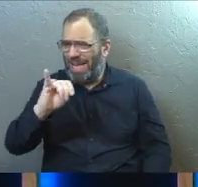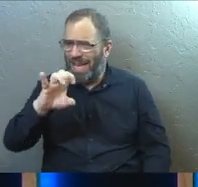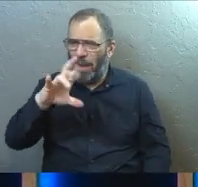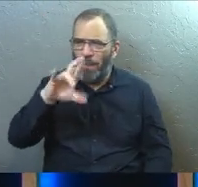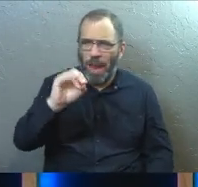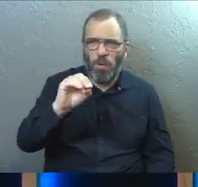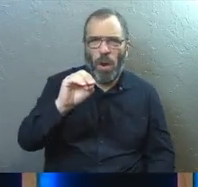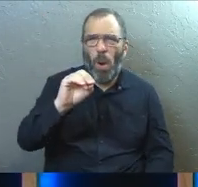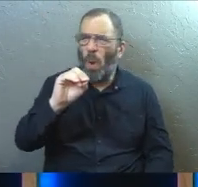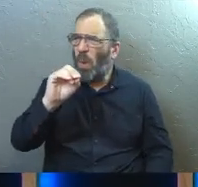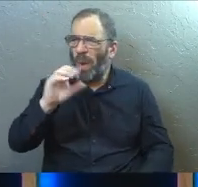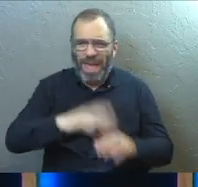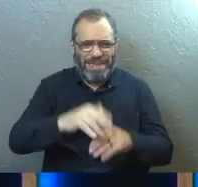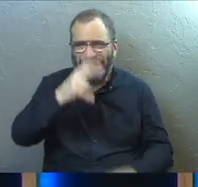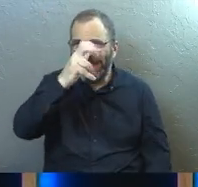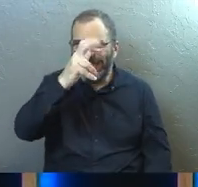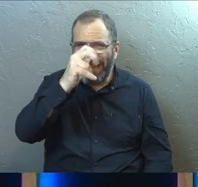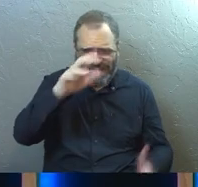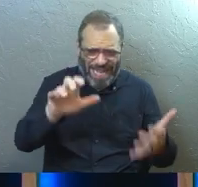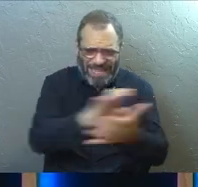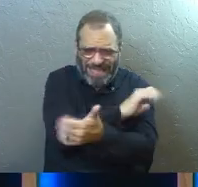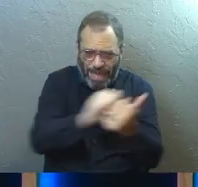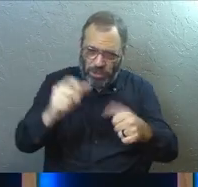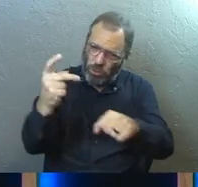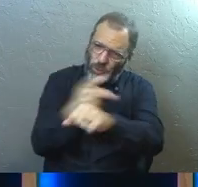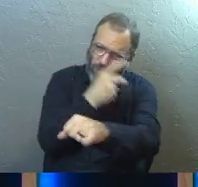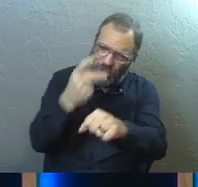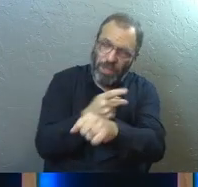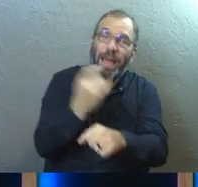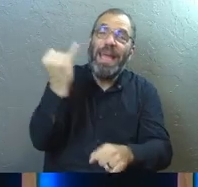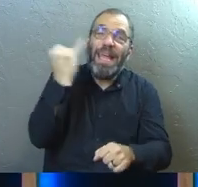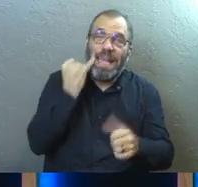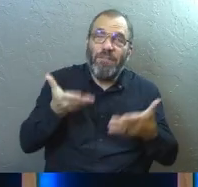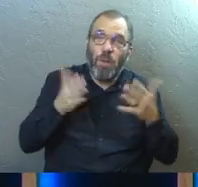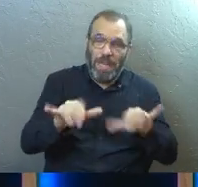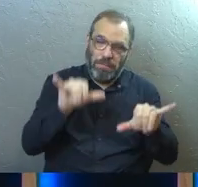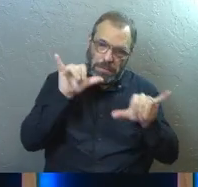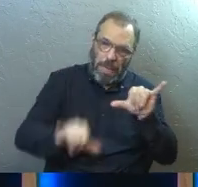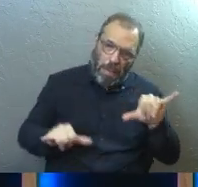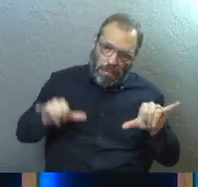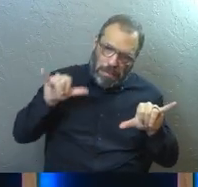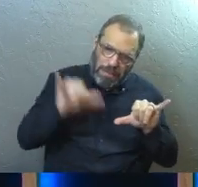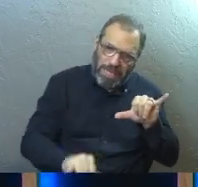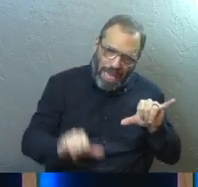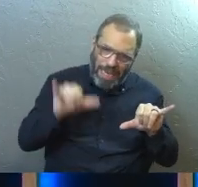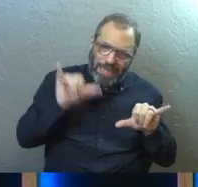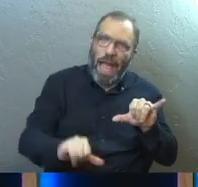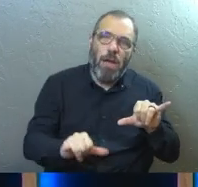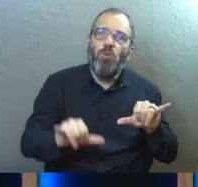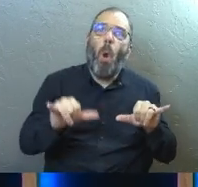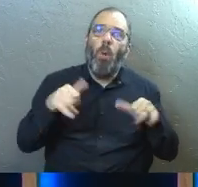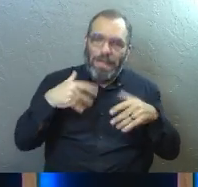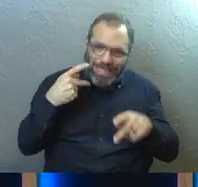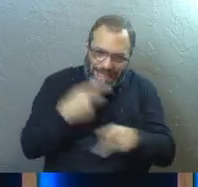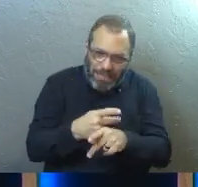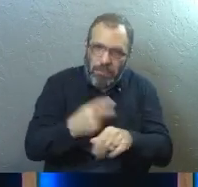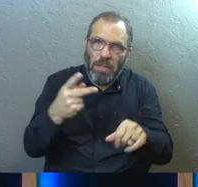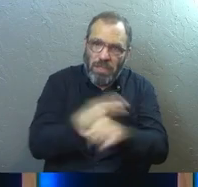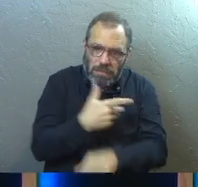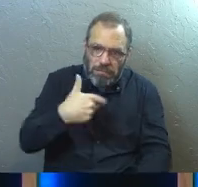and insects that would come along and, and, and do damage to the sheep. If you left them in that spot for too long, you just had to keep them moving.